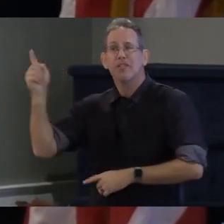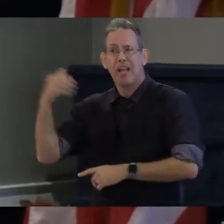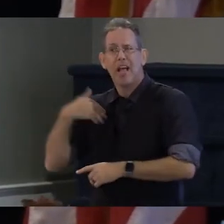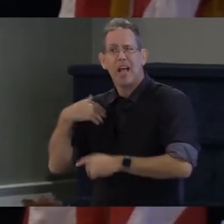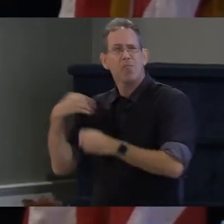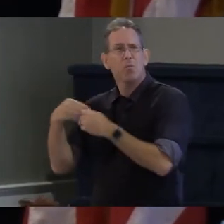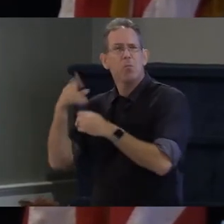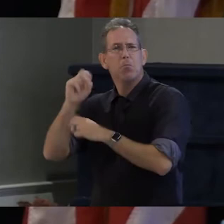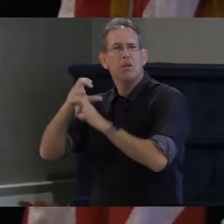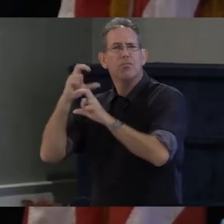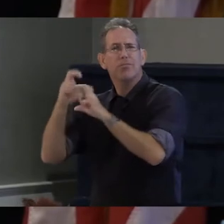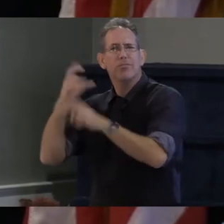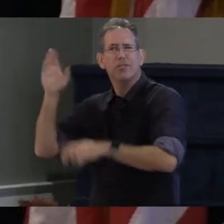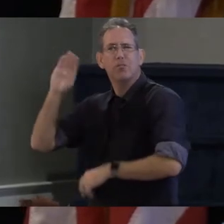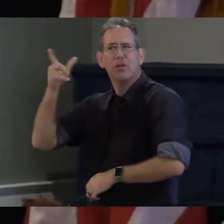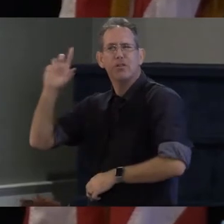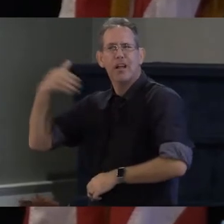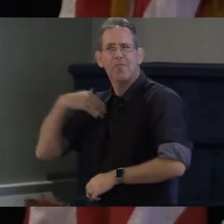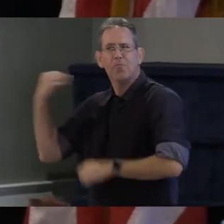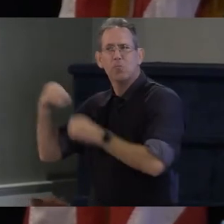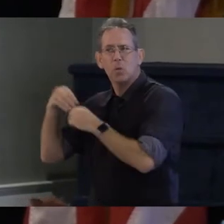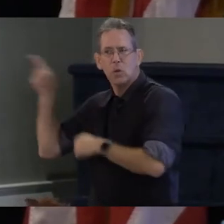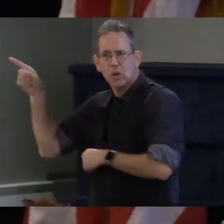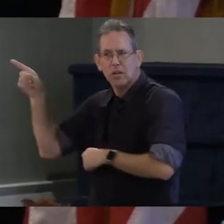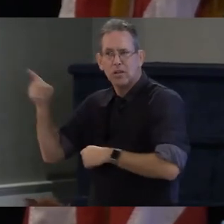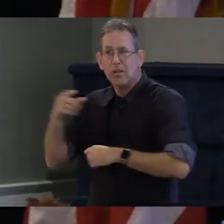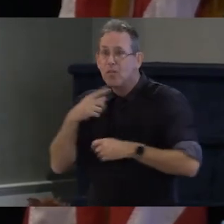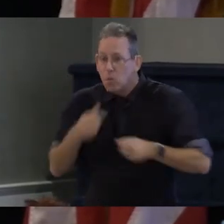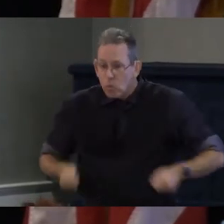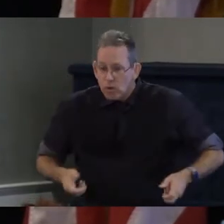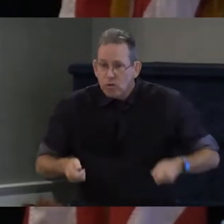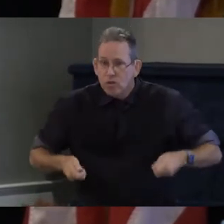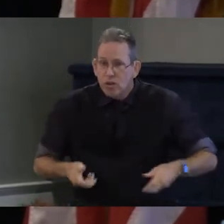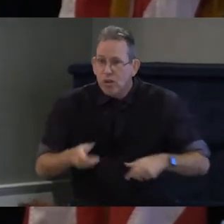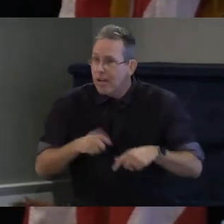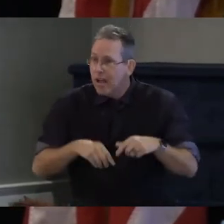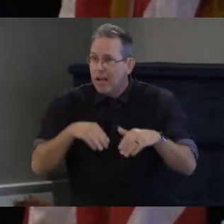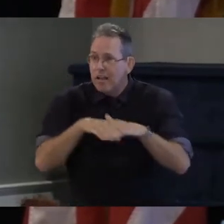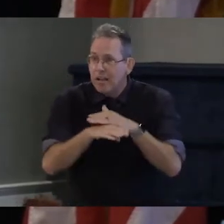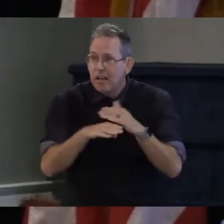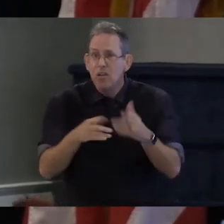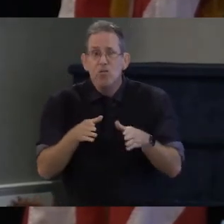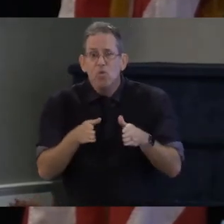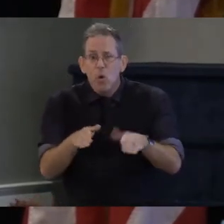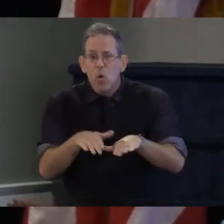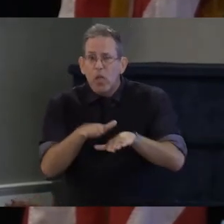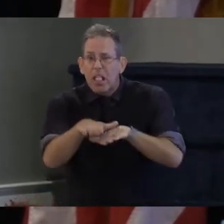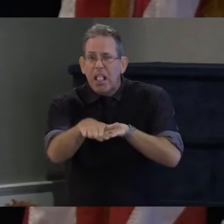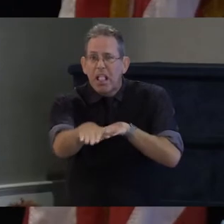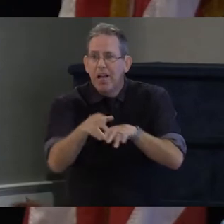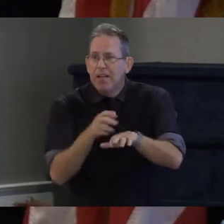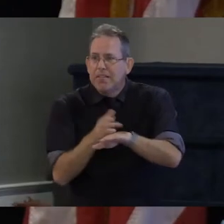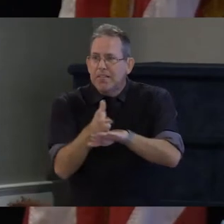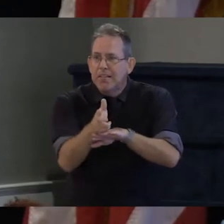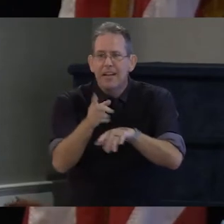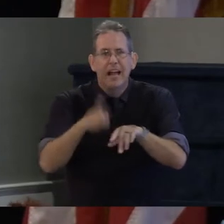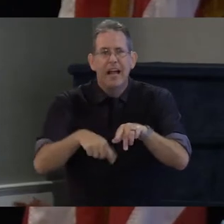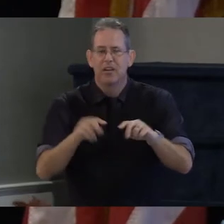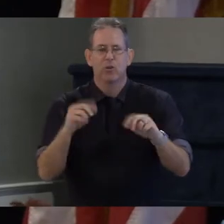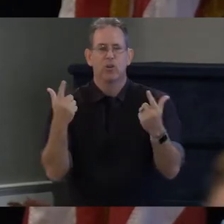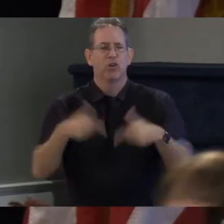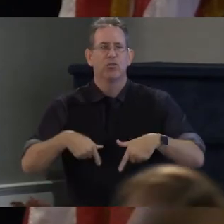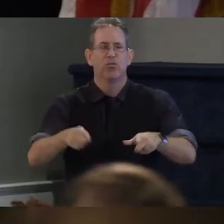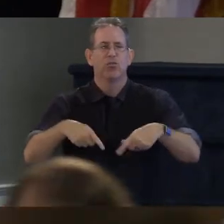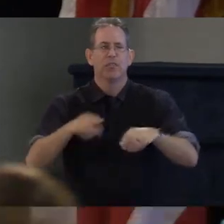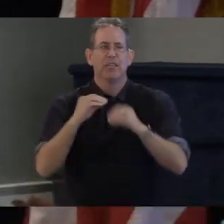gnarly sidewalks it it's not helpful and so we spend all this money on programs like SSTA